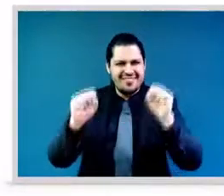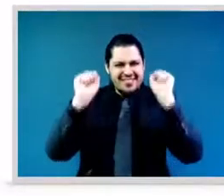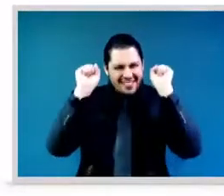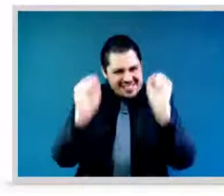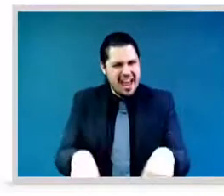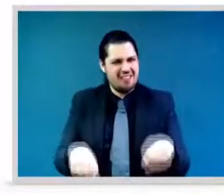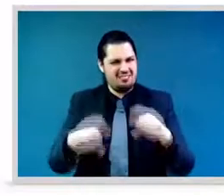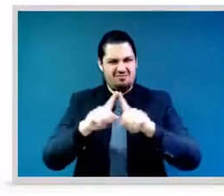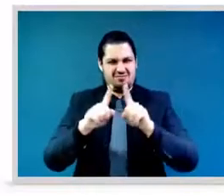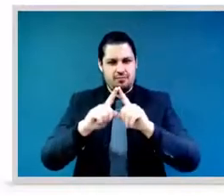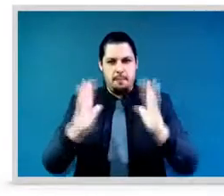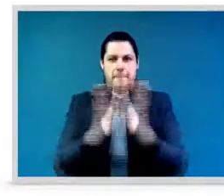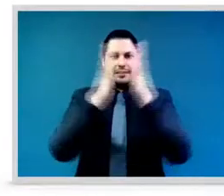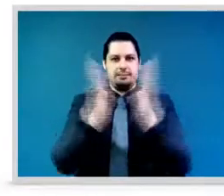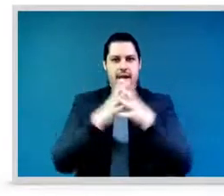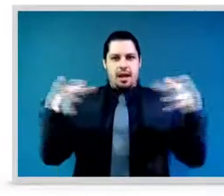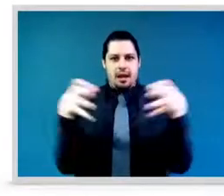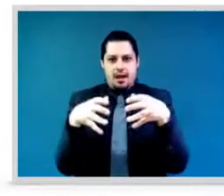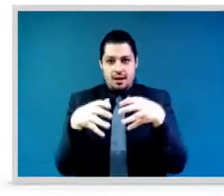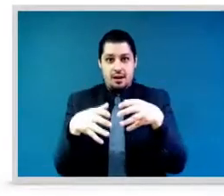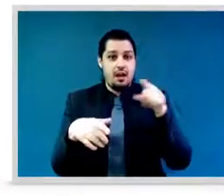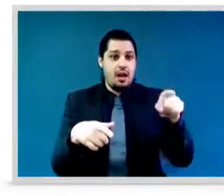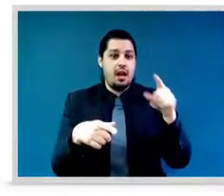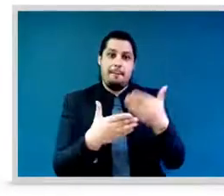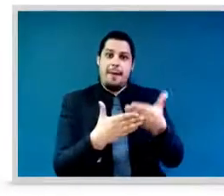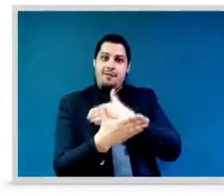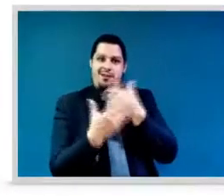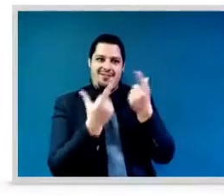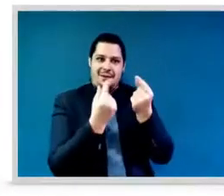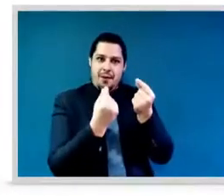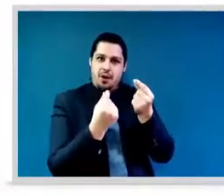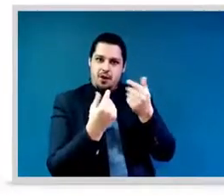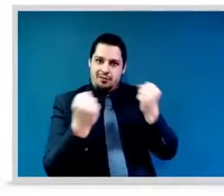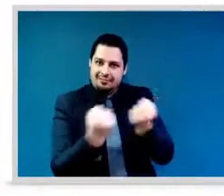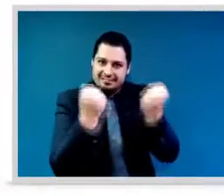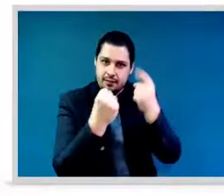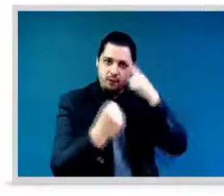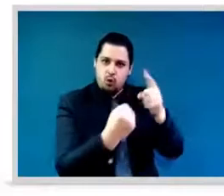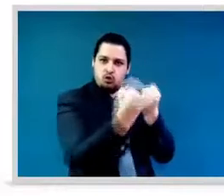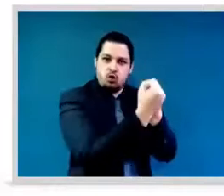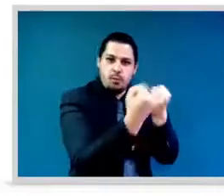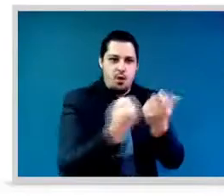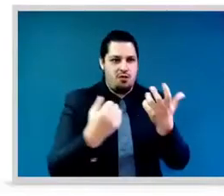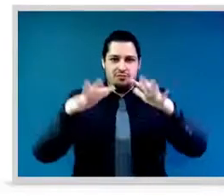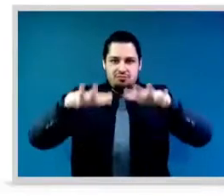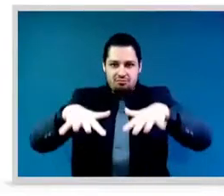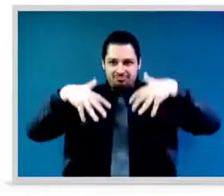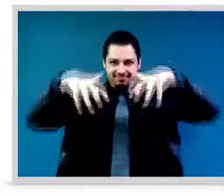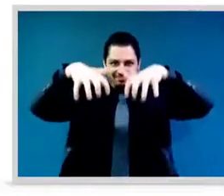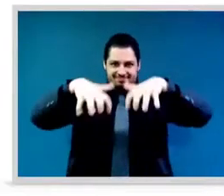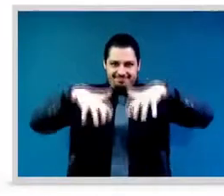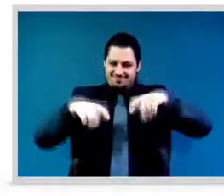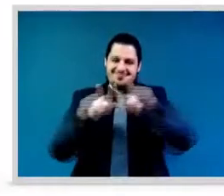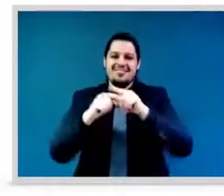whatever mechanism it is, but we need to have enabling mechanisms in order to overcome the structural